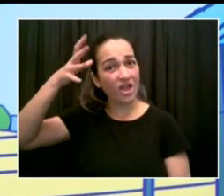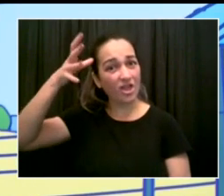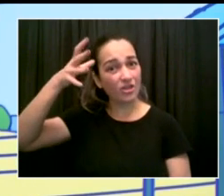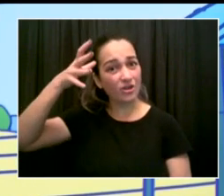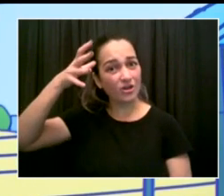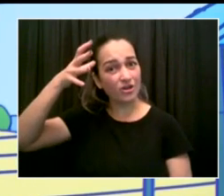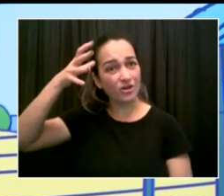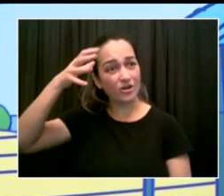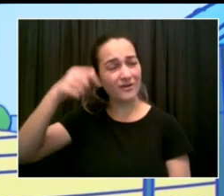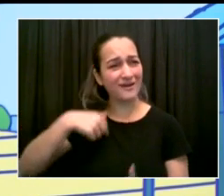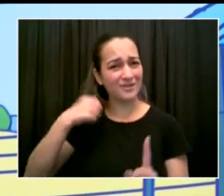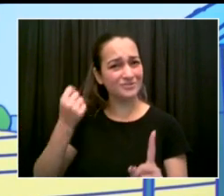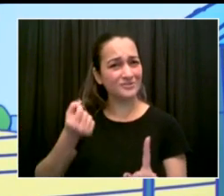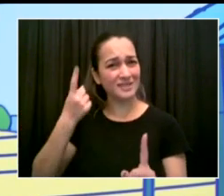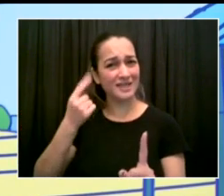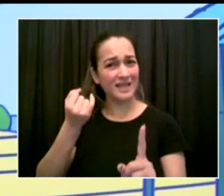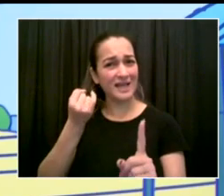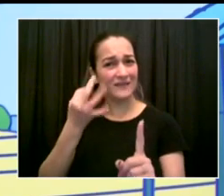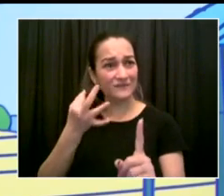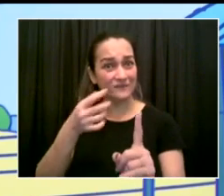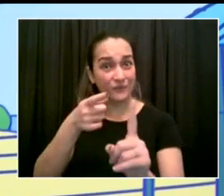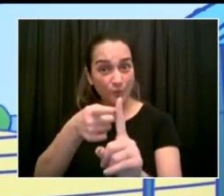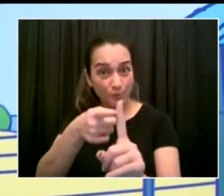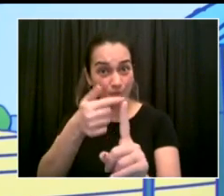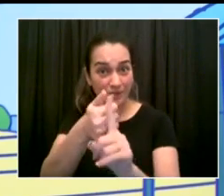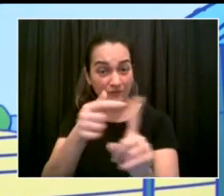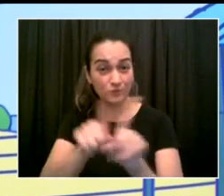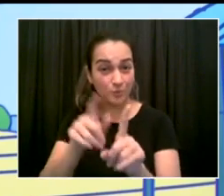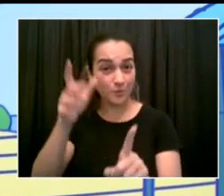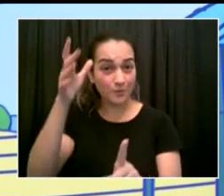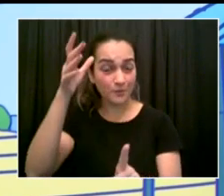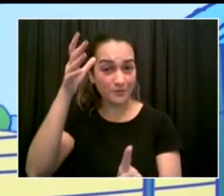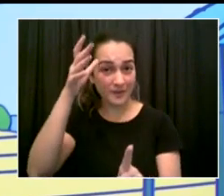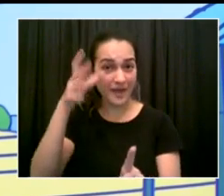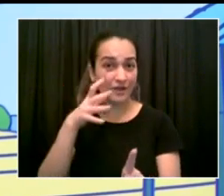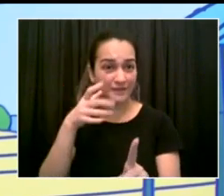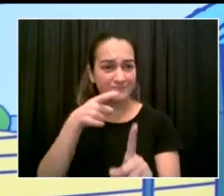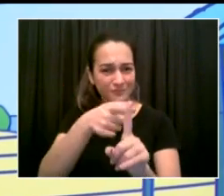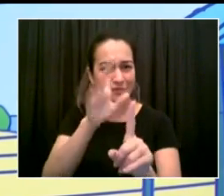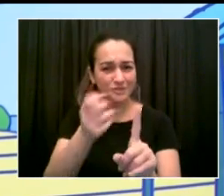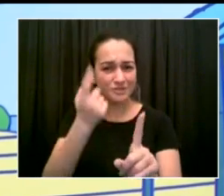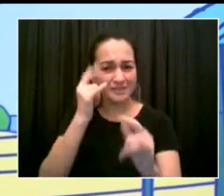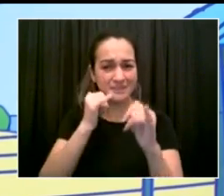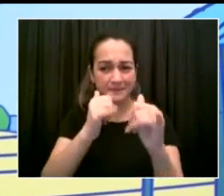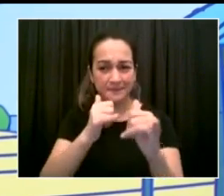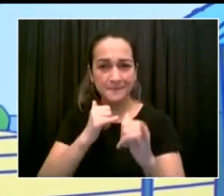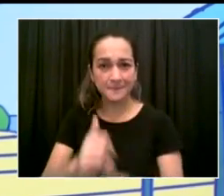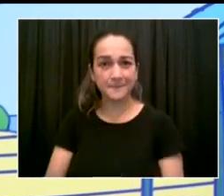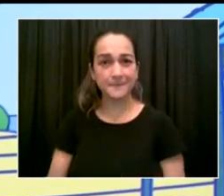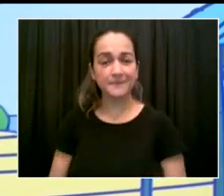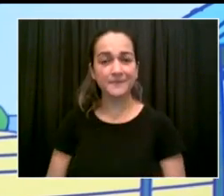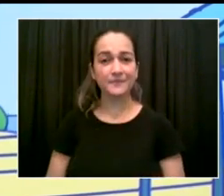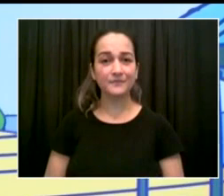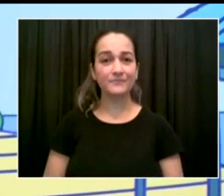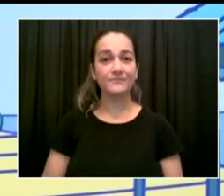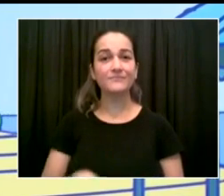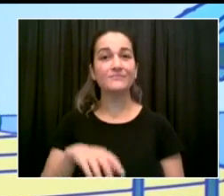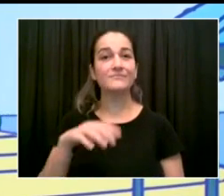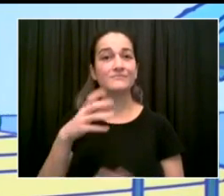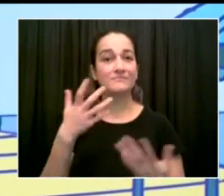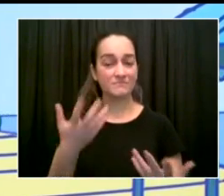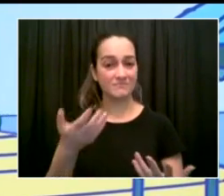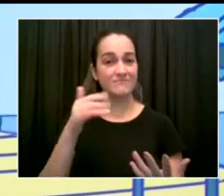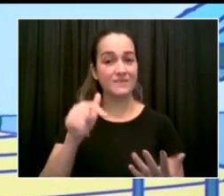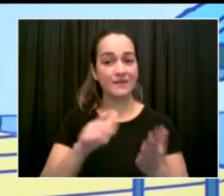Now, today, we're publishing a guide, which is going to help parents, going to help families all over the city,